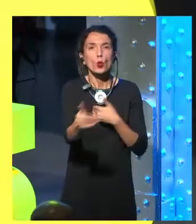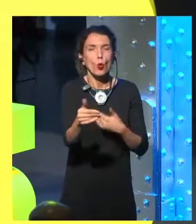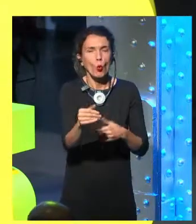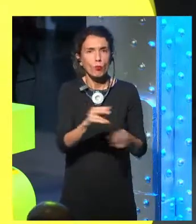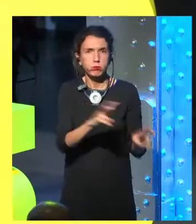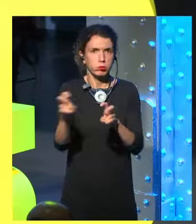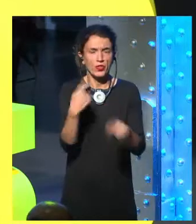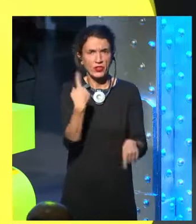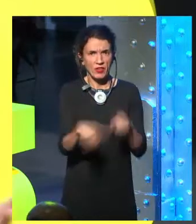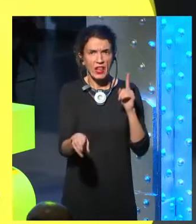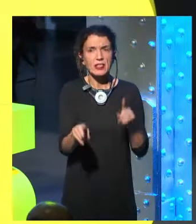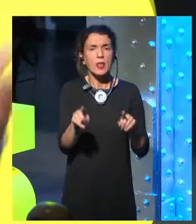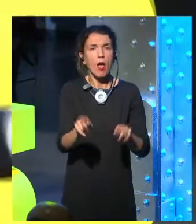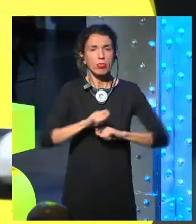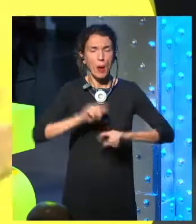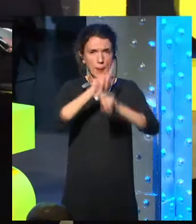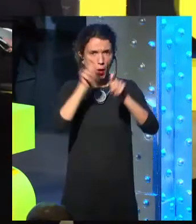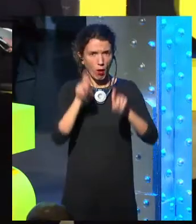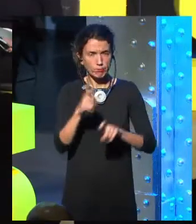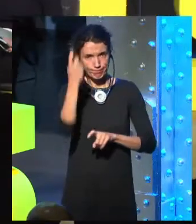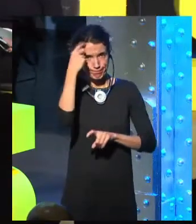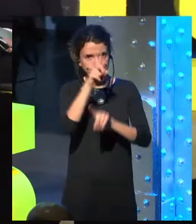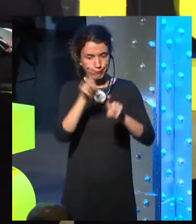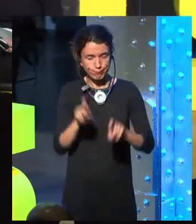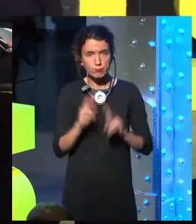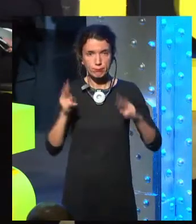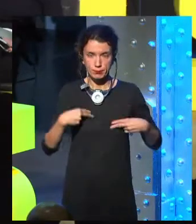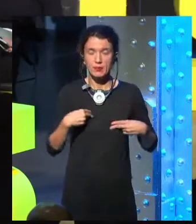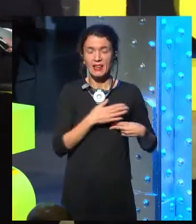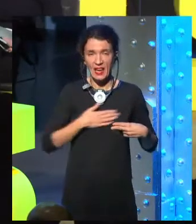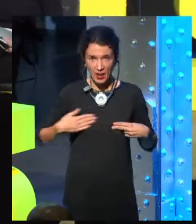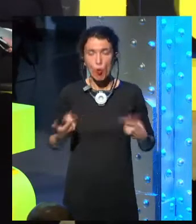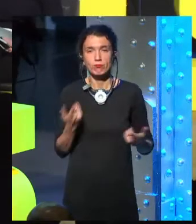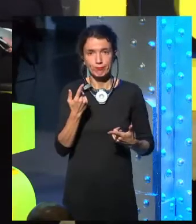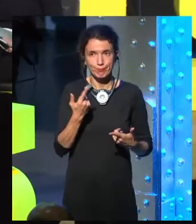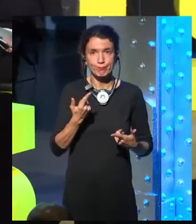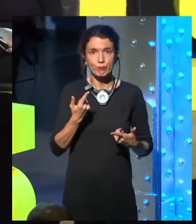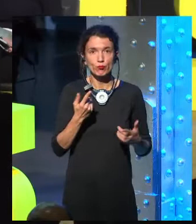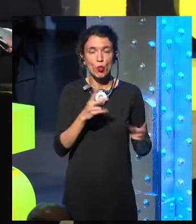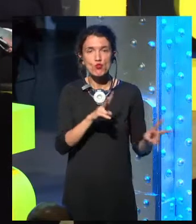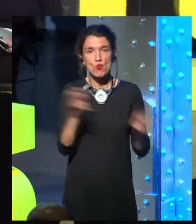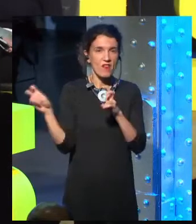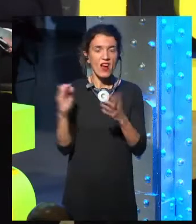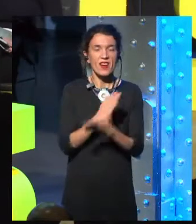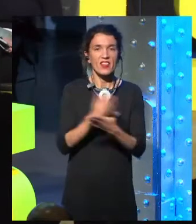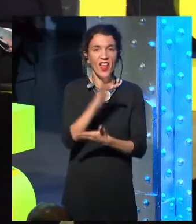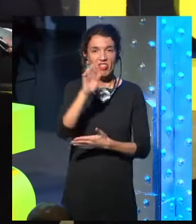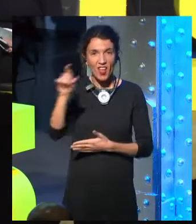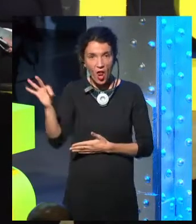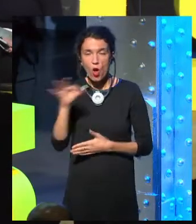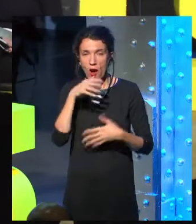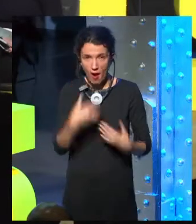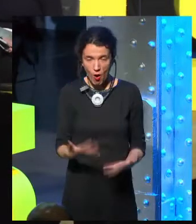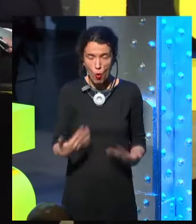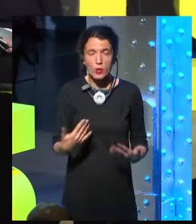horizon, and it sets new questions and other ones that we want to pose.